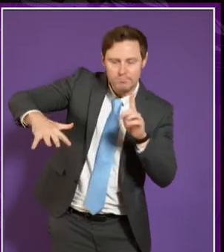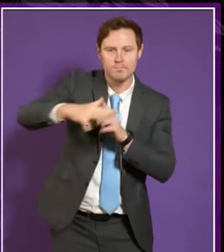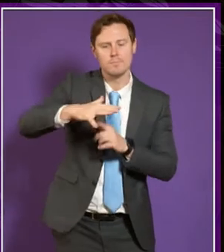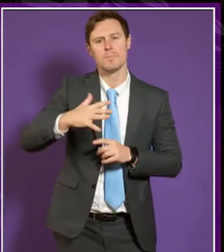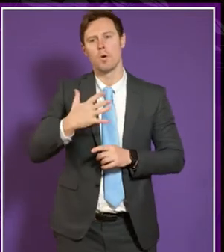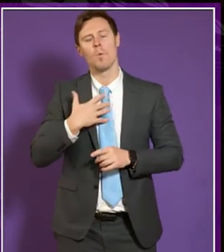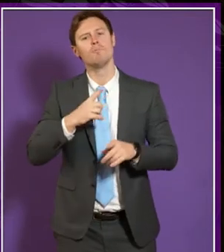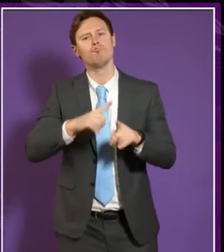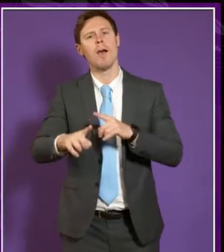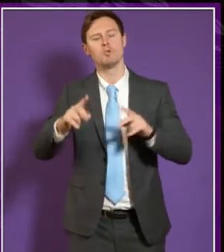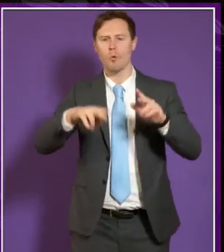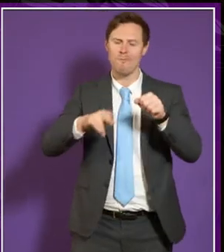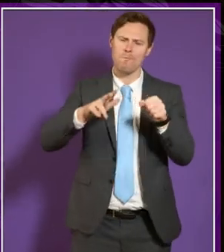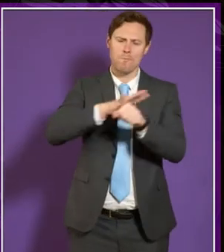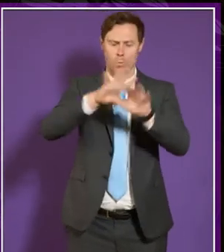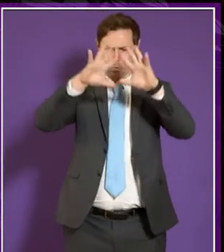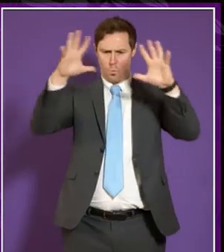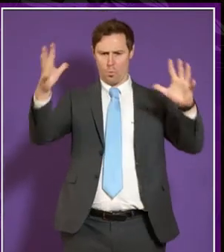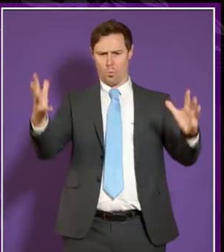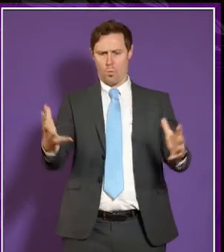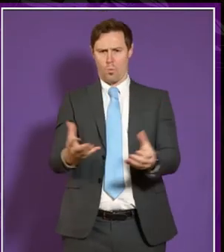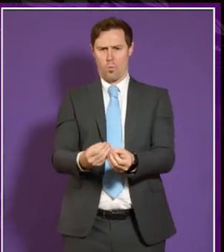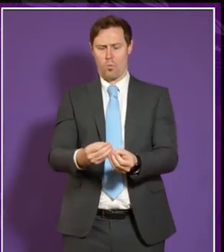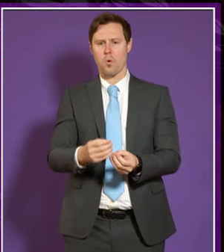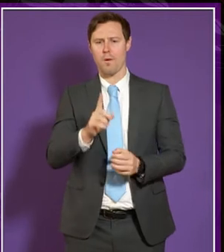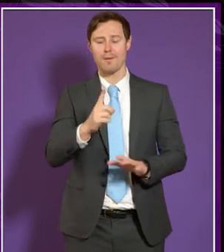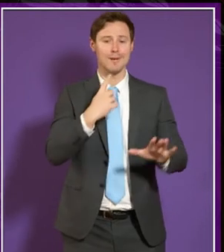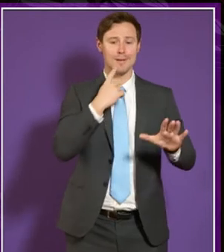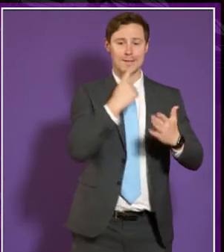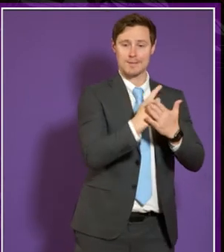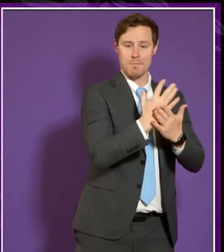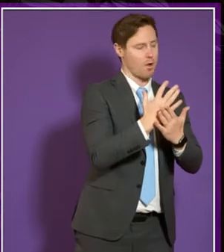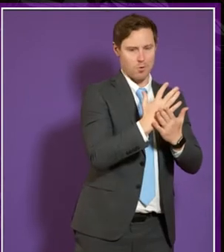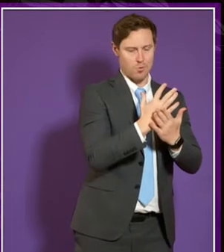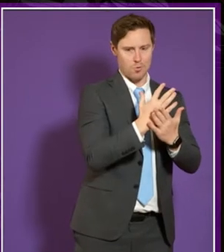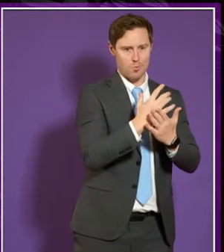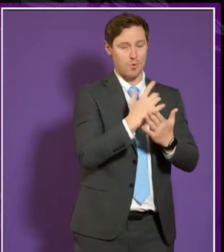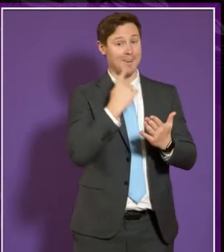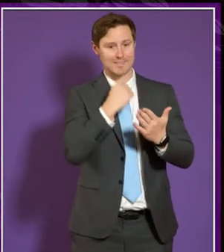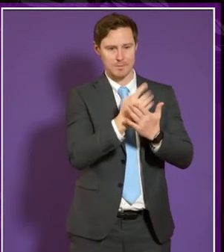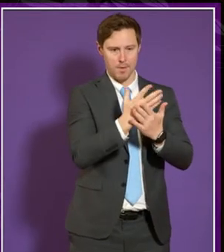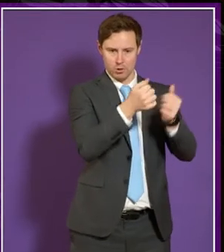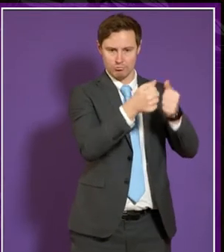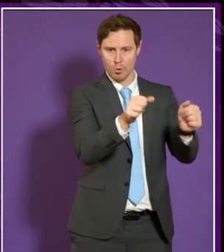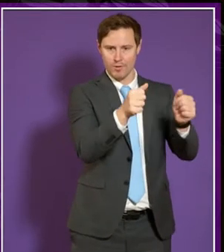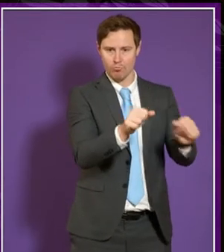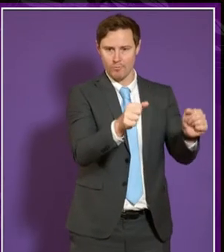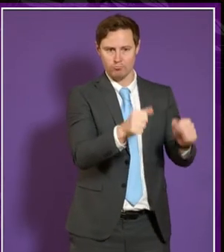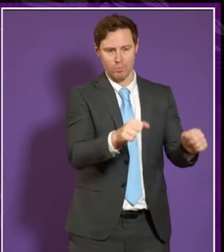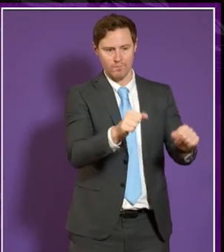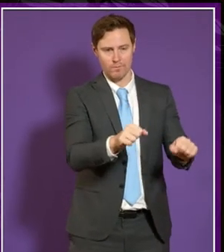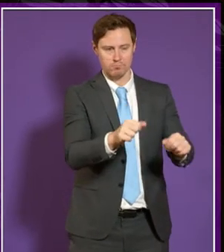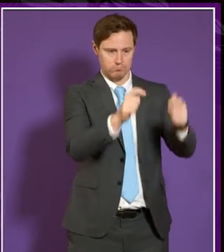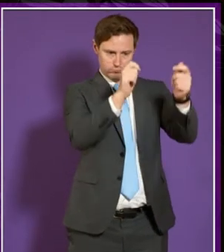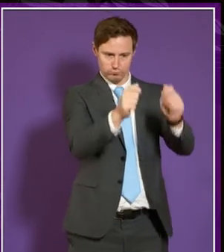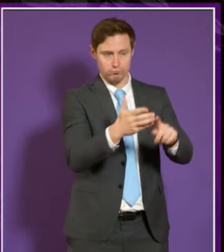holistic approach it's not just about the easy part in general that's the most easiest thing to resolve is you know putting